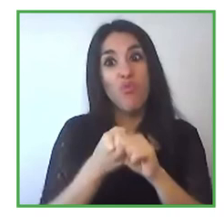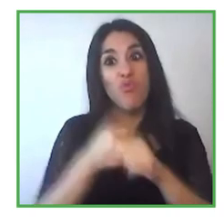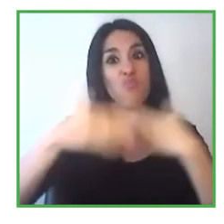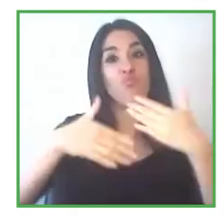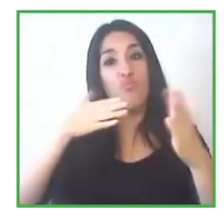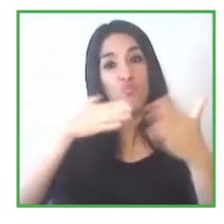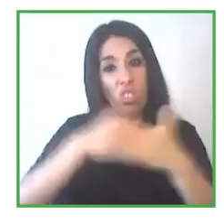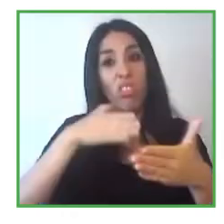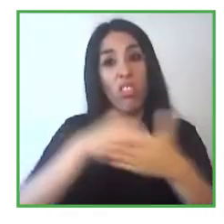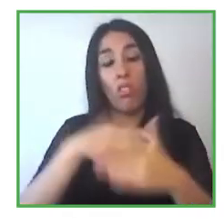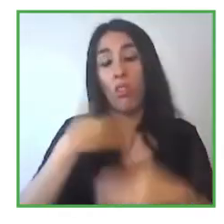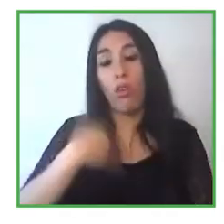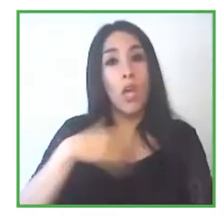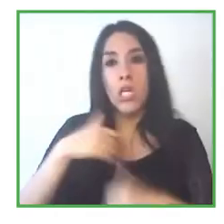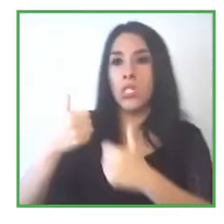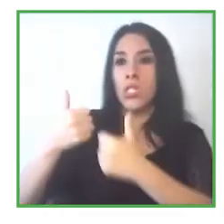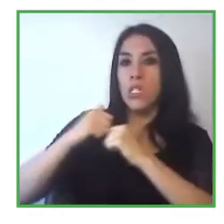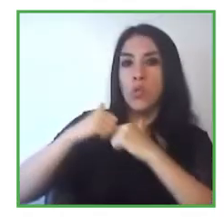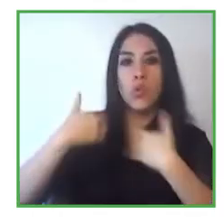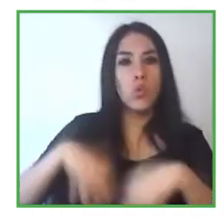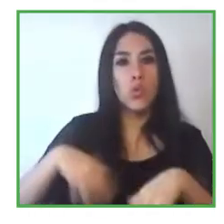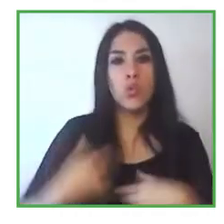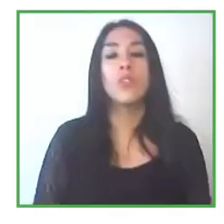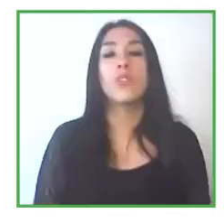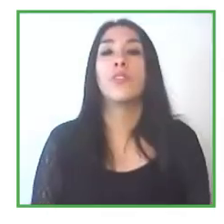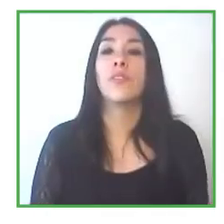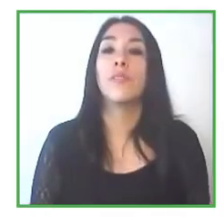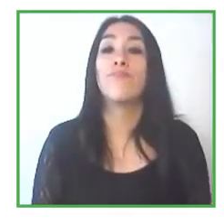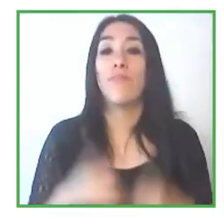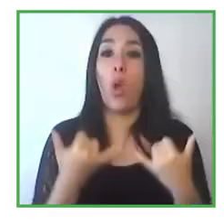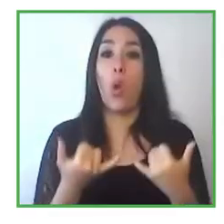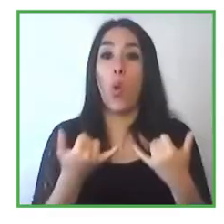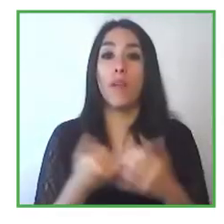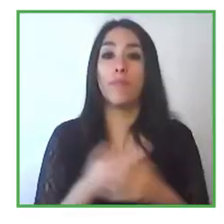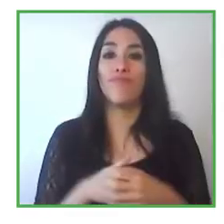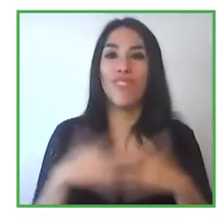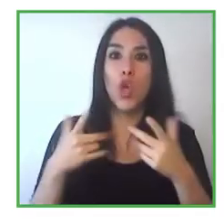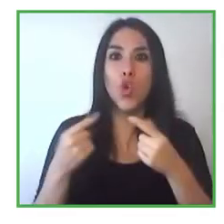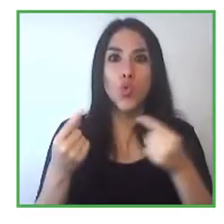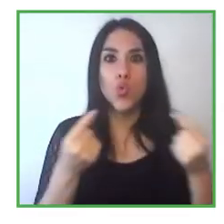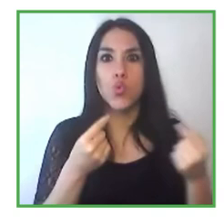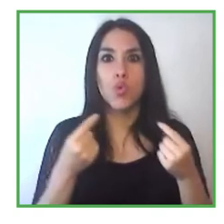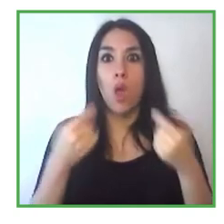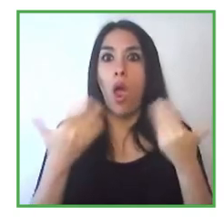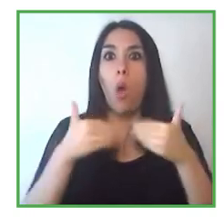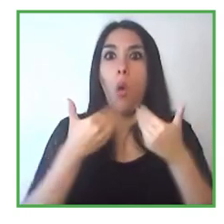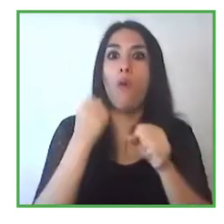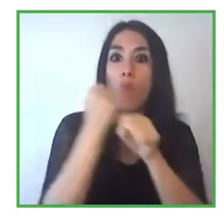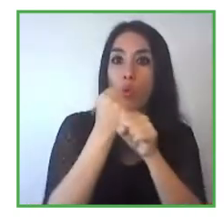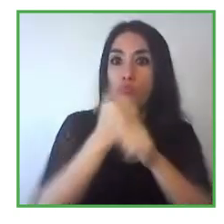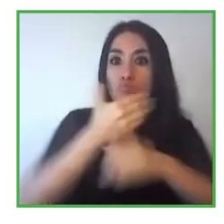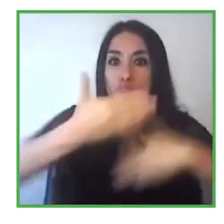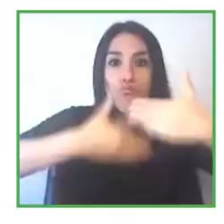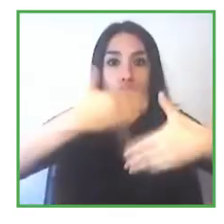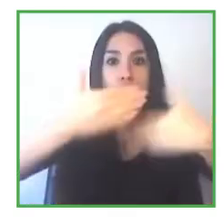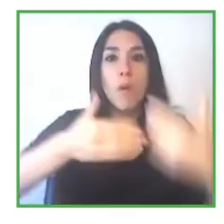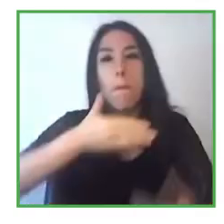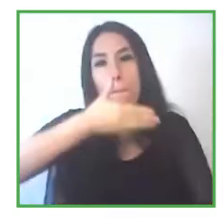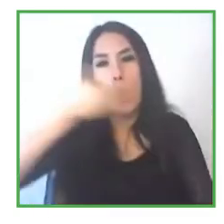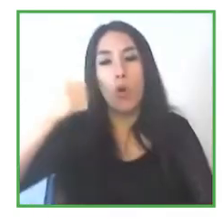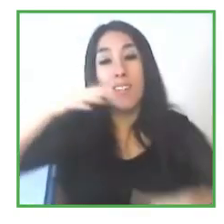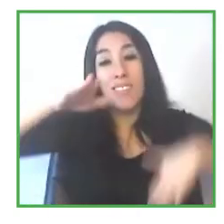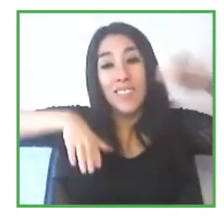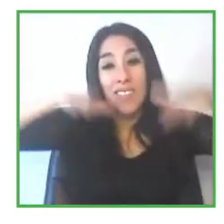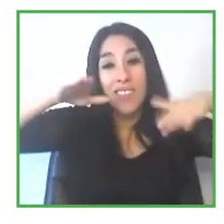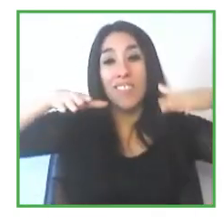delivery of the company but with work they can be solvent on the other end they are unconscious